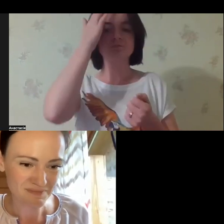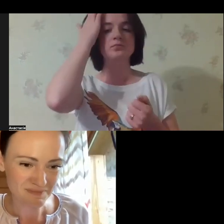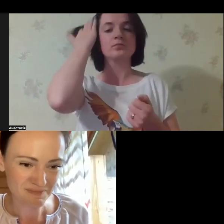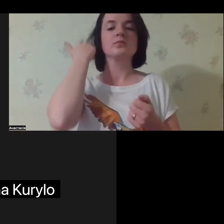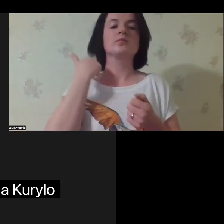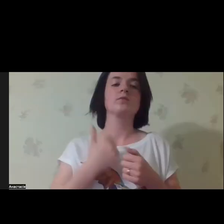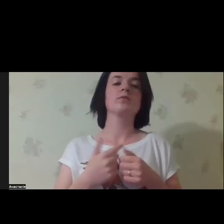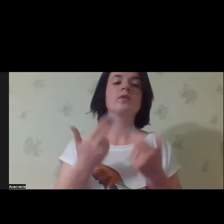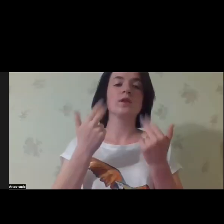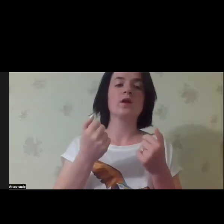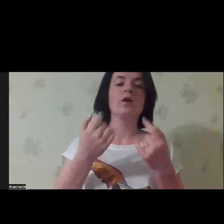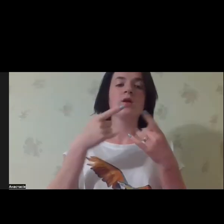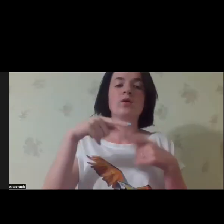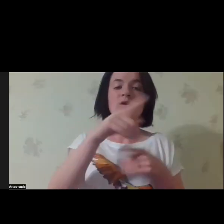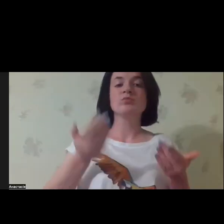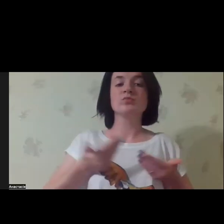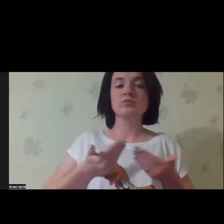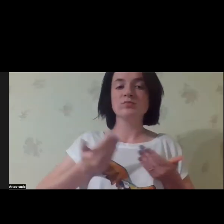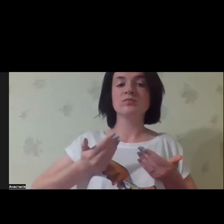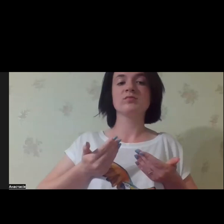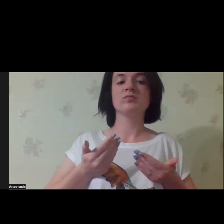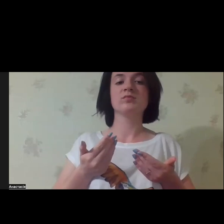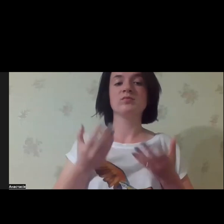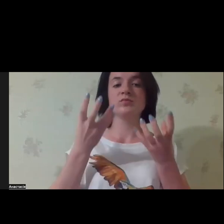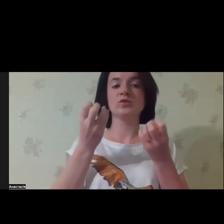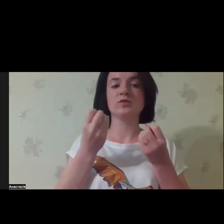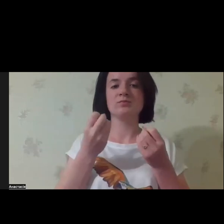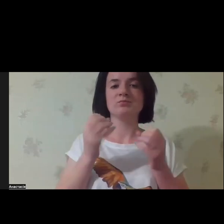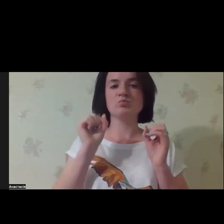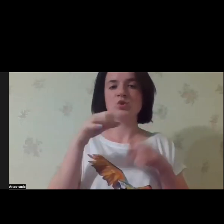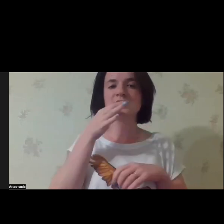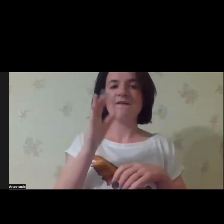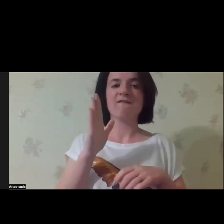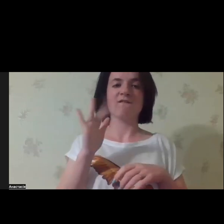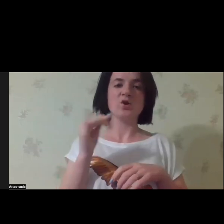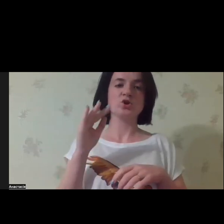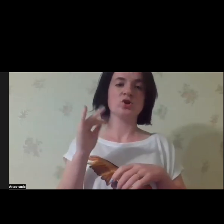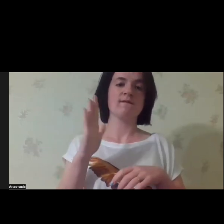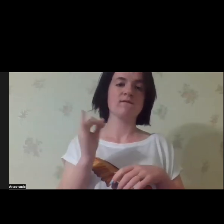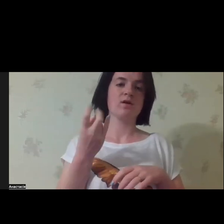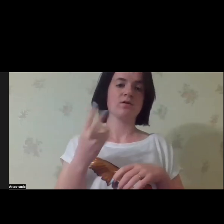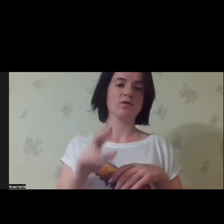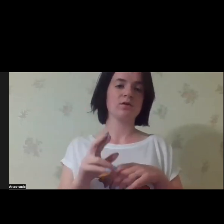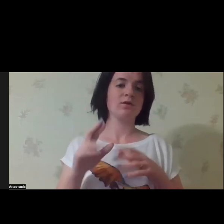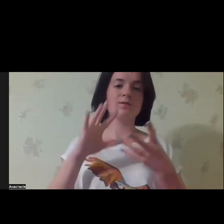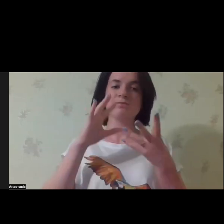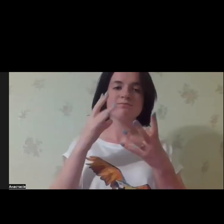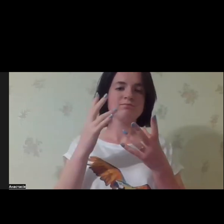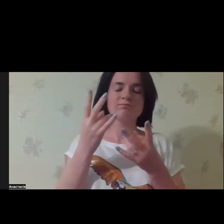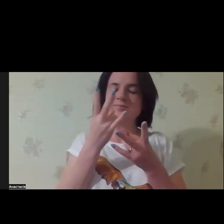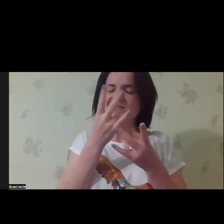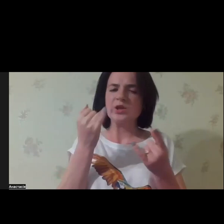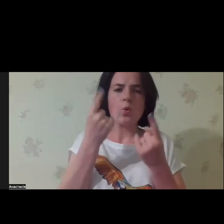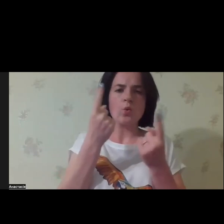institution. Well, I lived there. It was like survival, rather. It was not life.